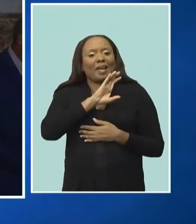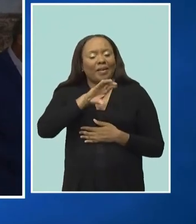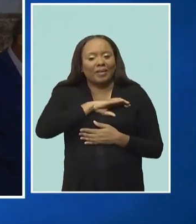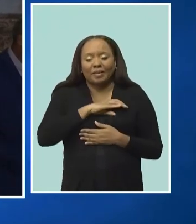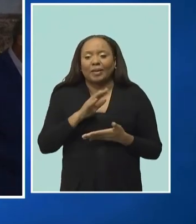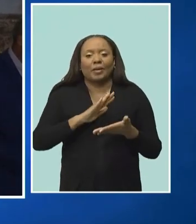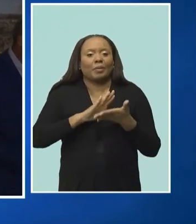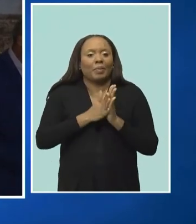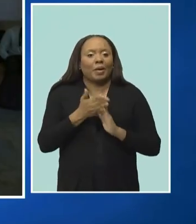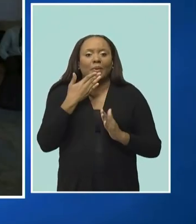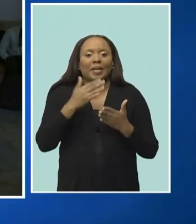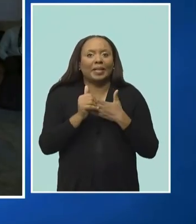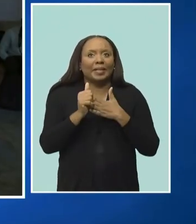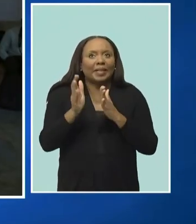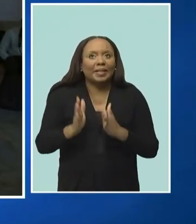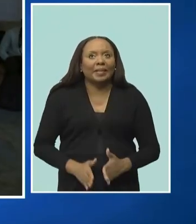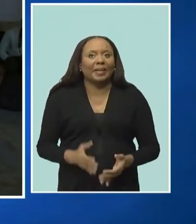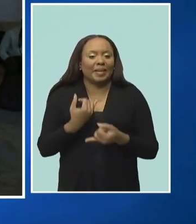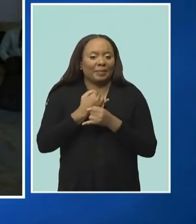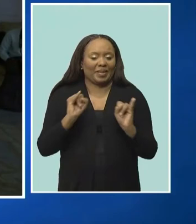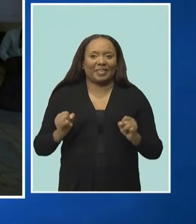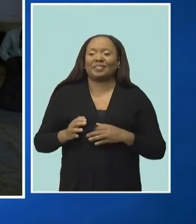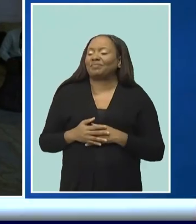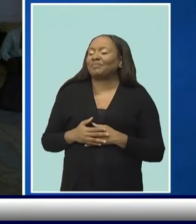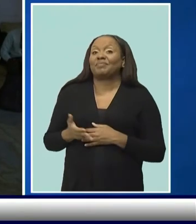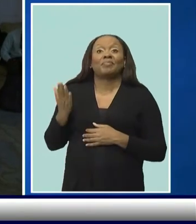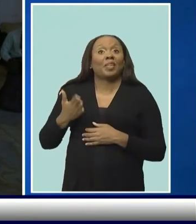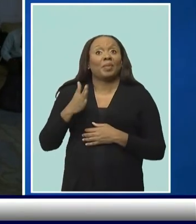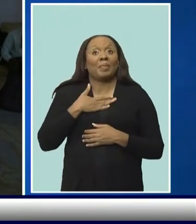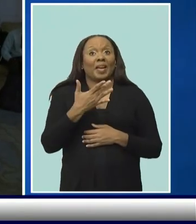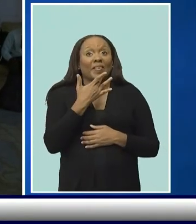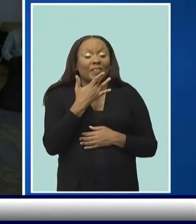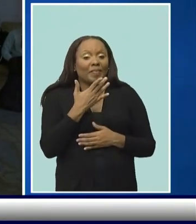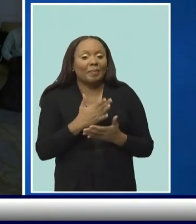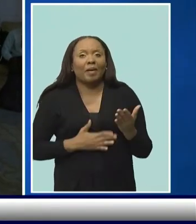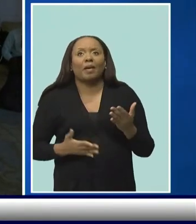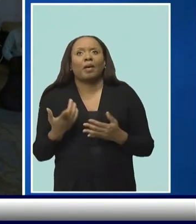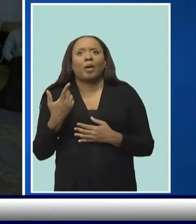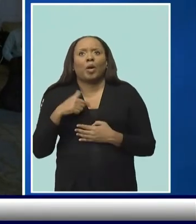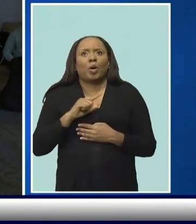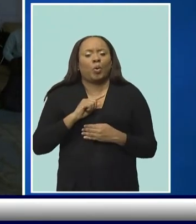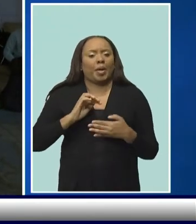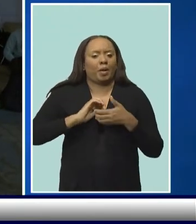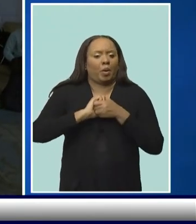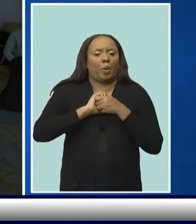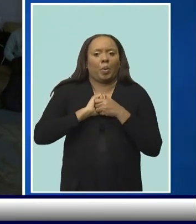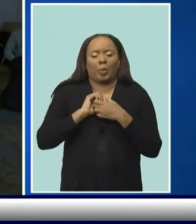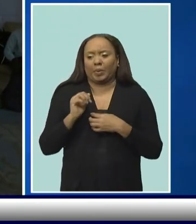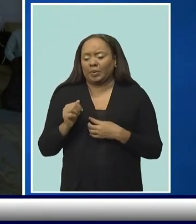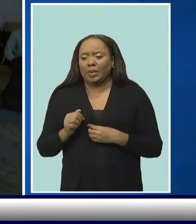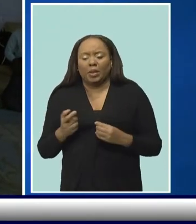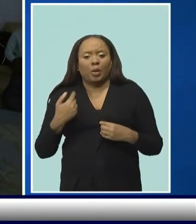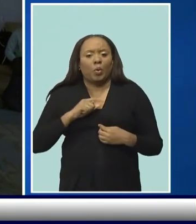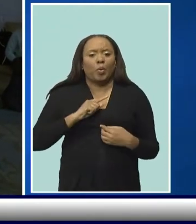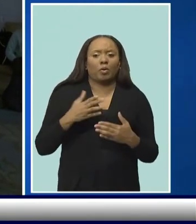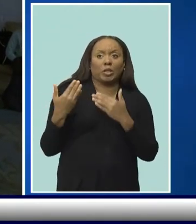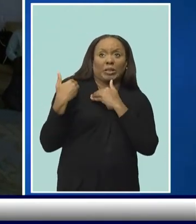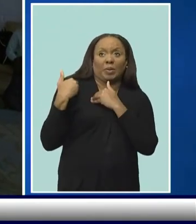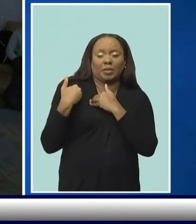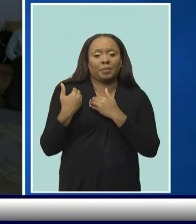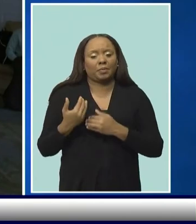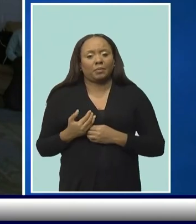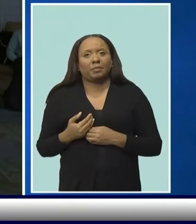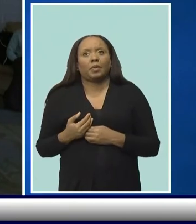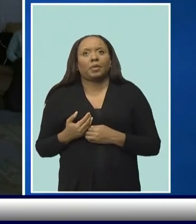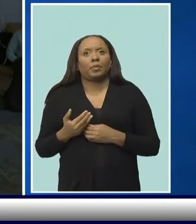independent. It's very good. My favourite part of it is that it gives you a sense of ownership for what you do. it lets you, even at a young age where you're not